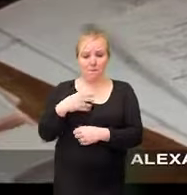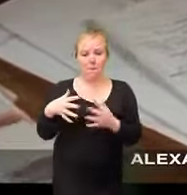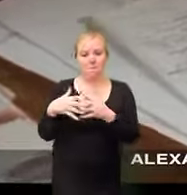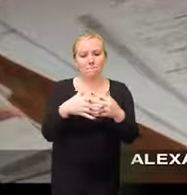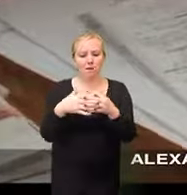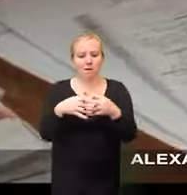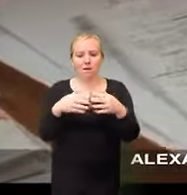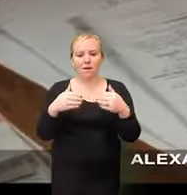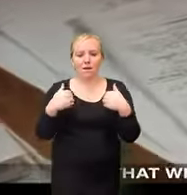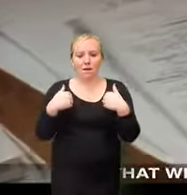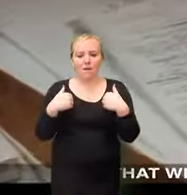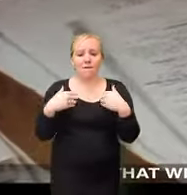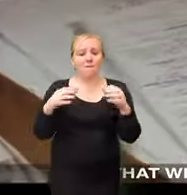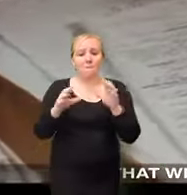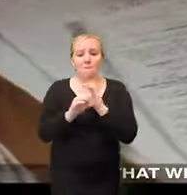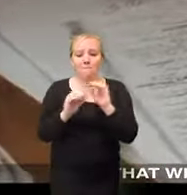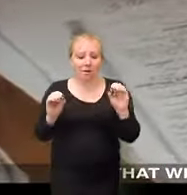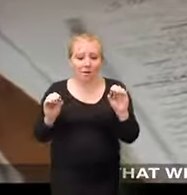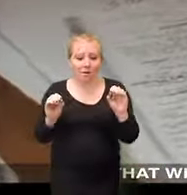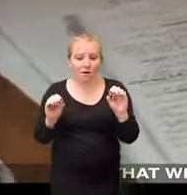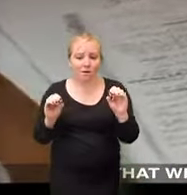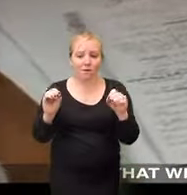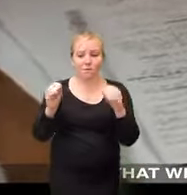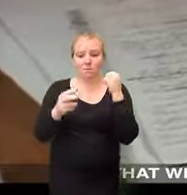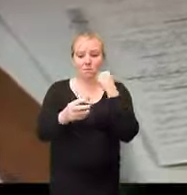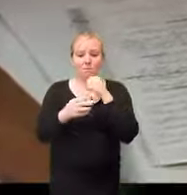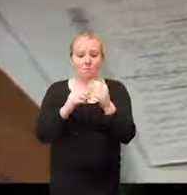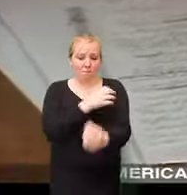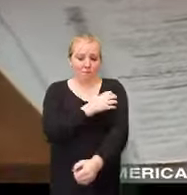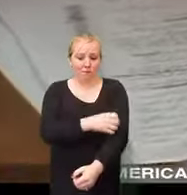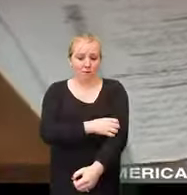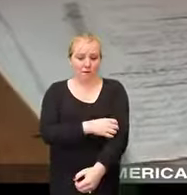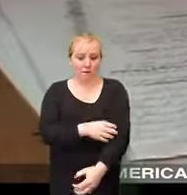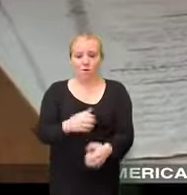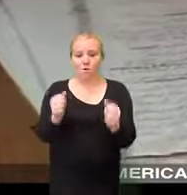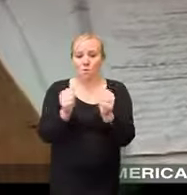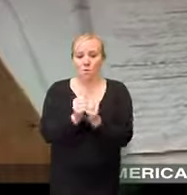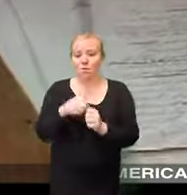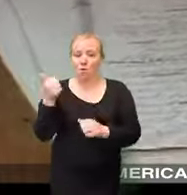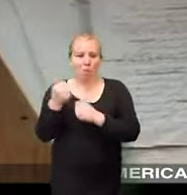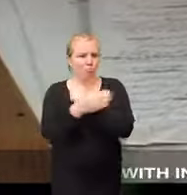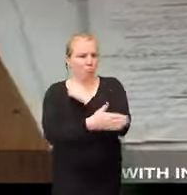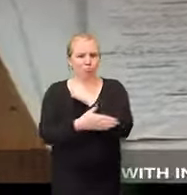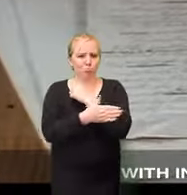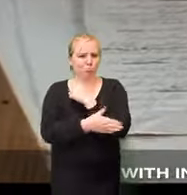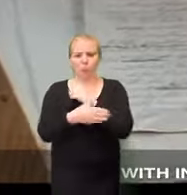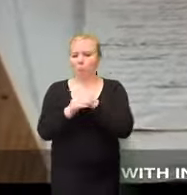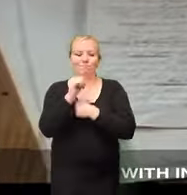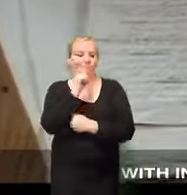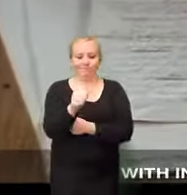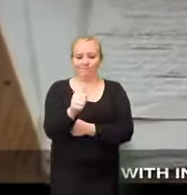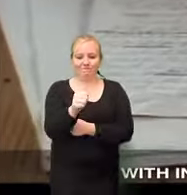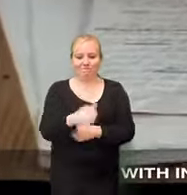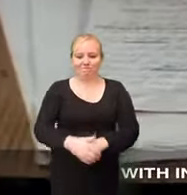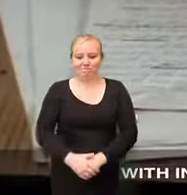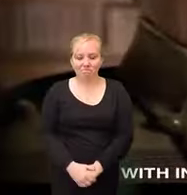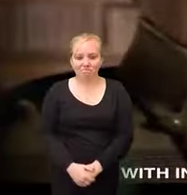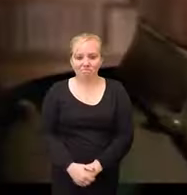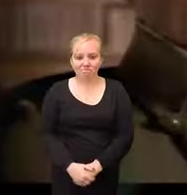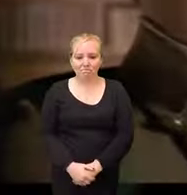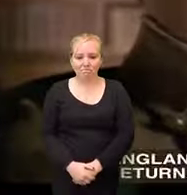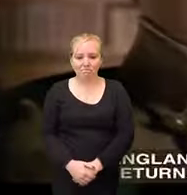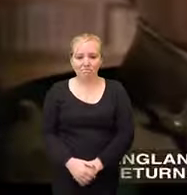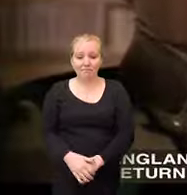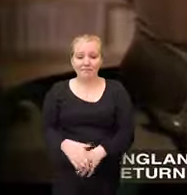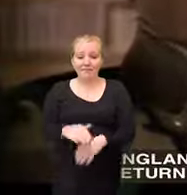Hamilton writes from Congress that without an army or a navy America is completely powerless to deal with international problems